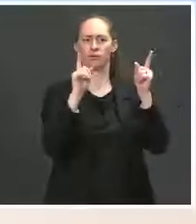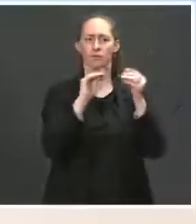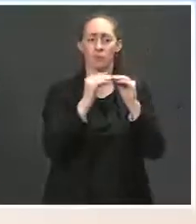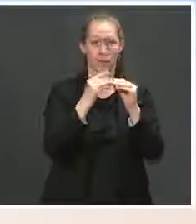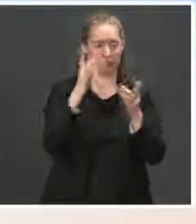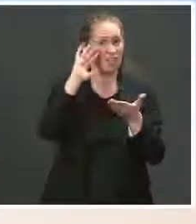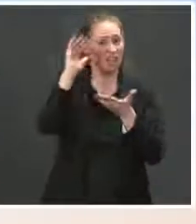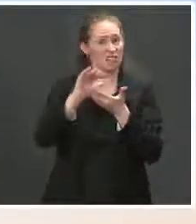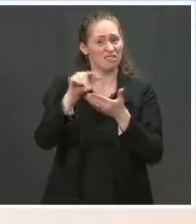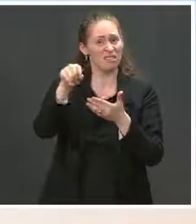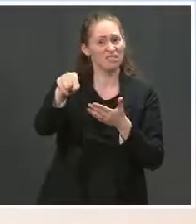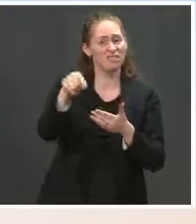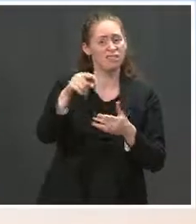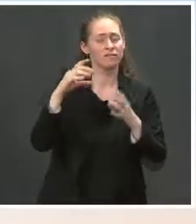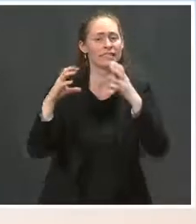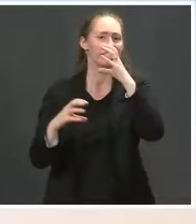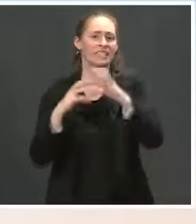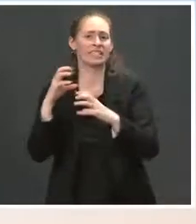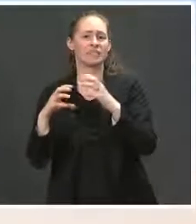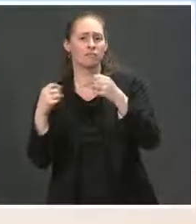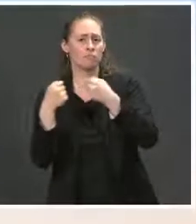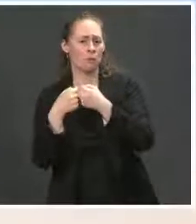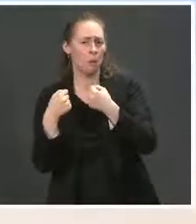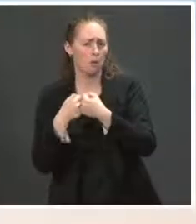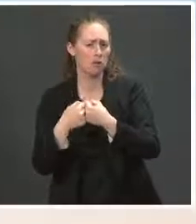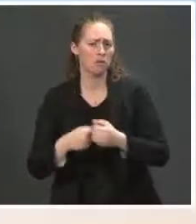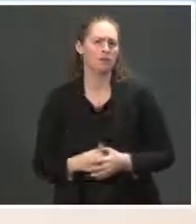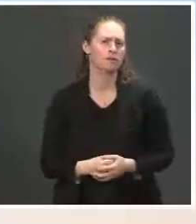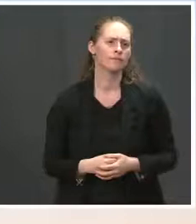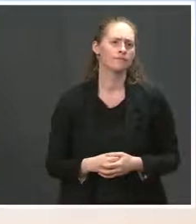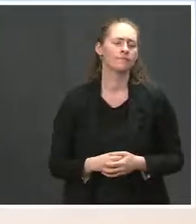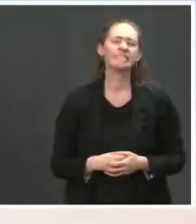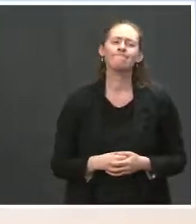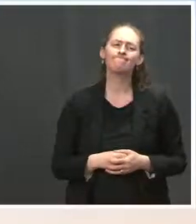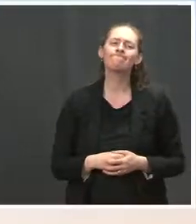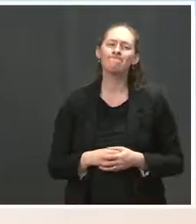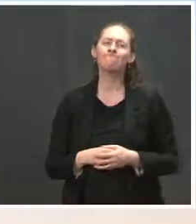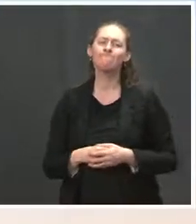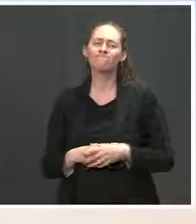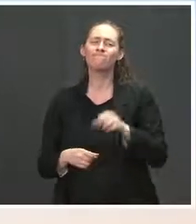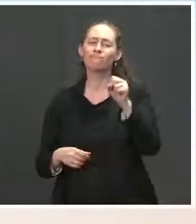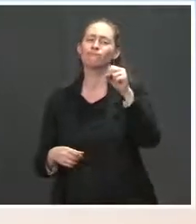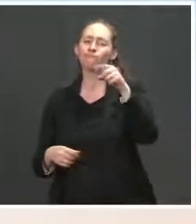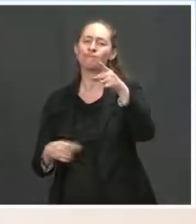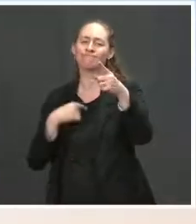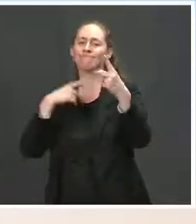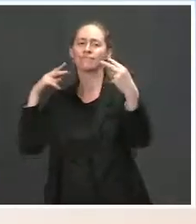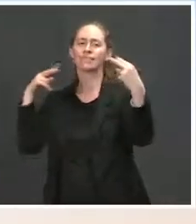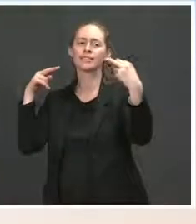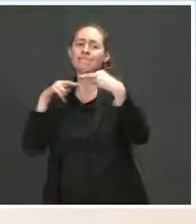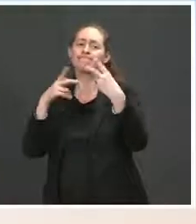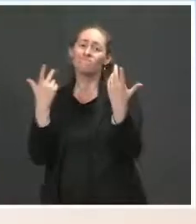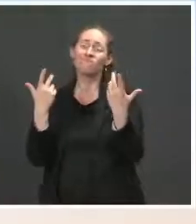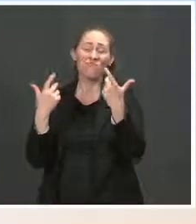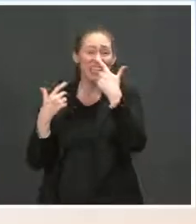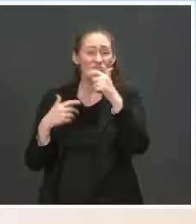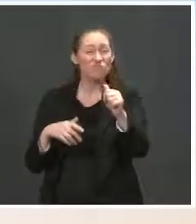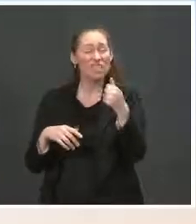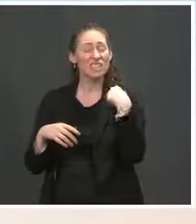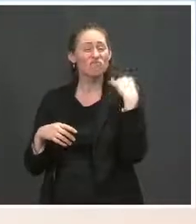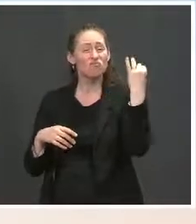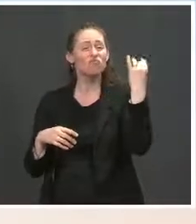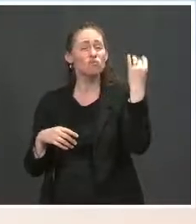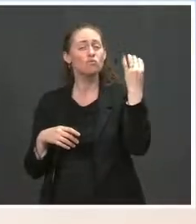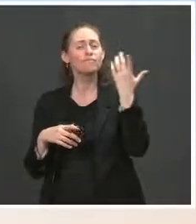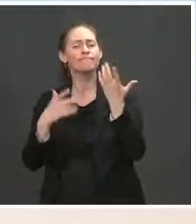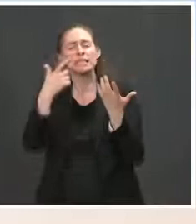pressure on the border? I don't think we see it through the same prism exactly like that. It's an interesting question. The President's